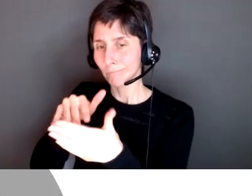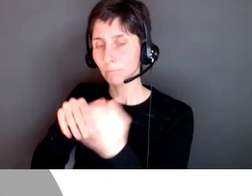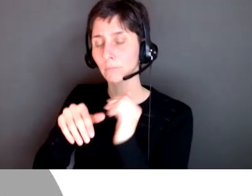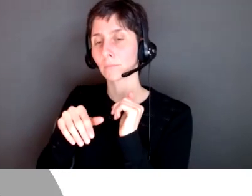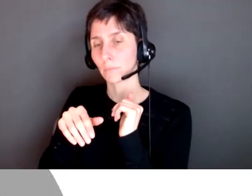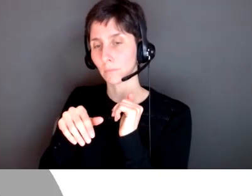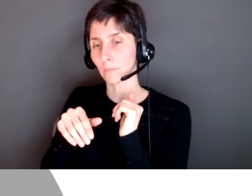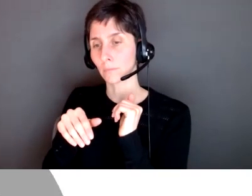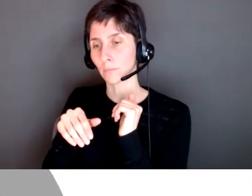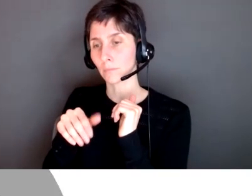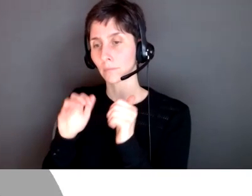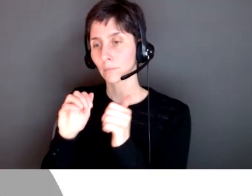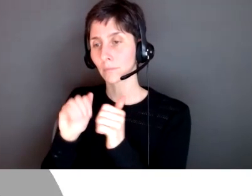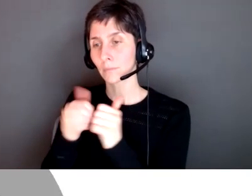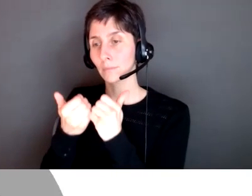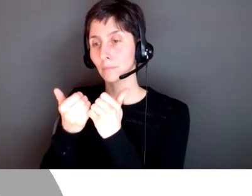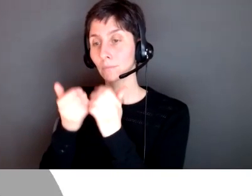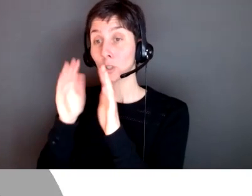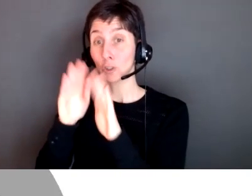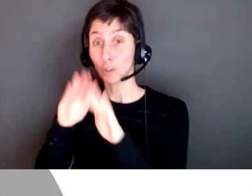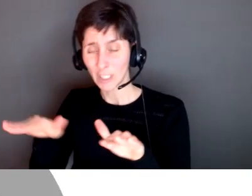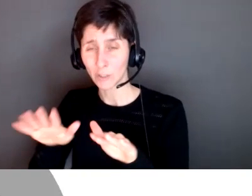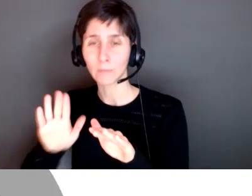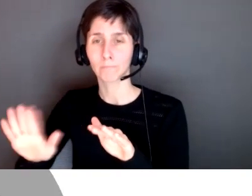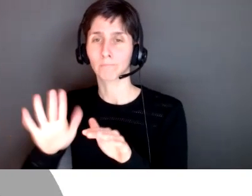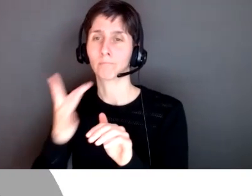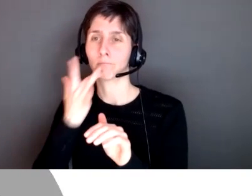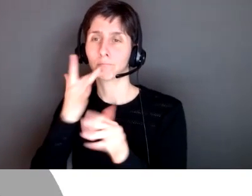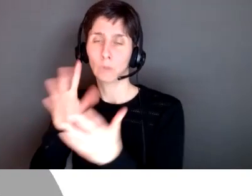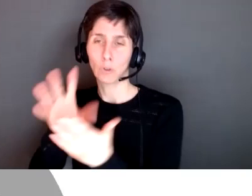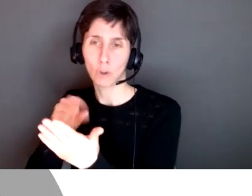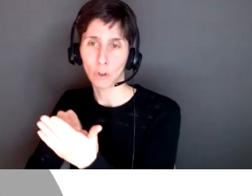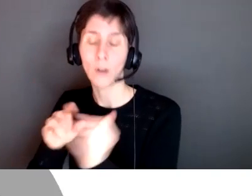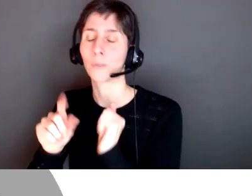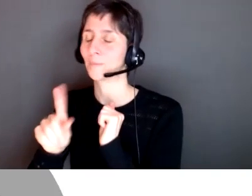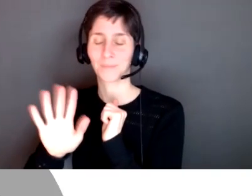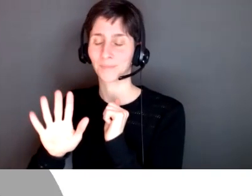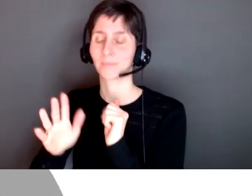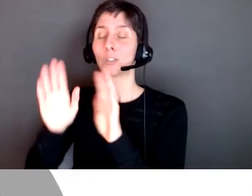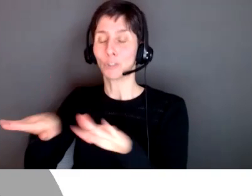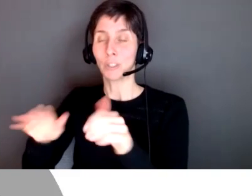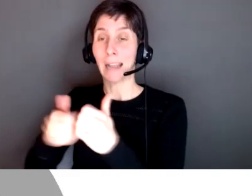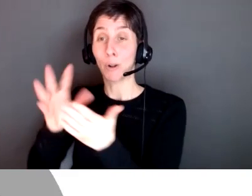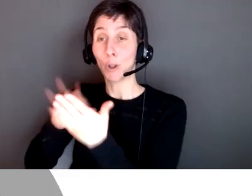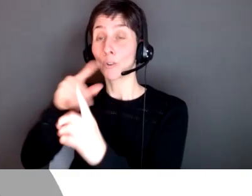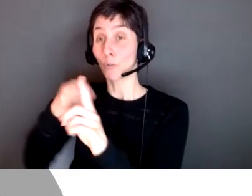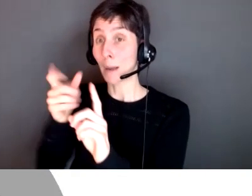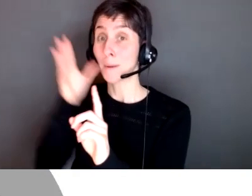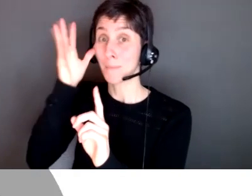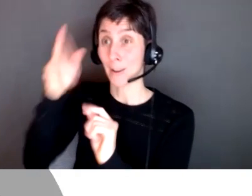students has a conversation about